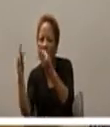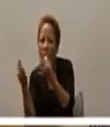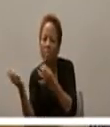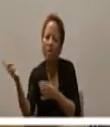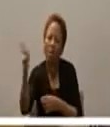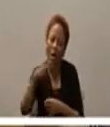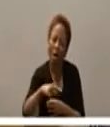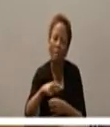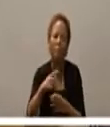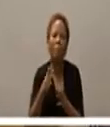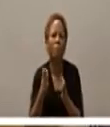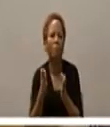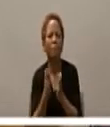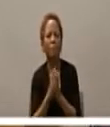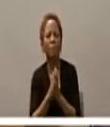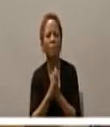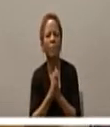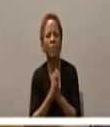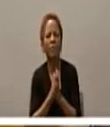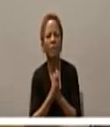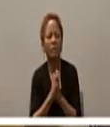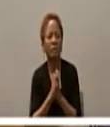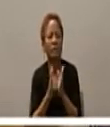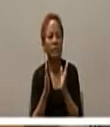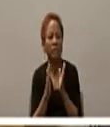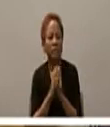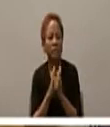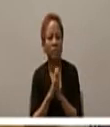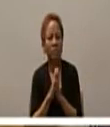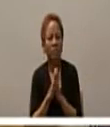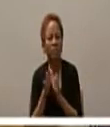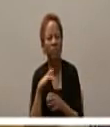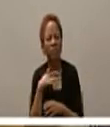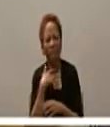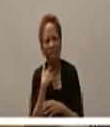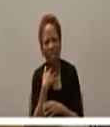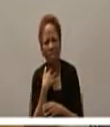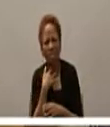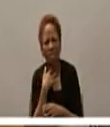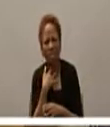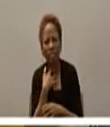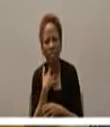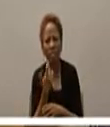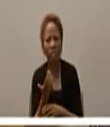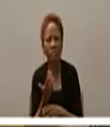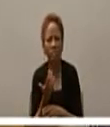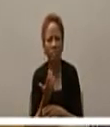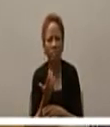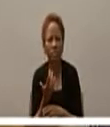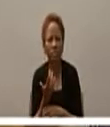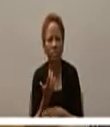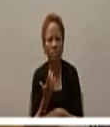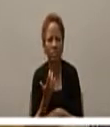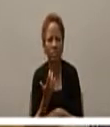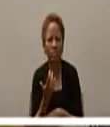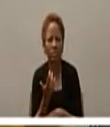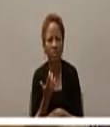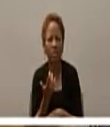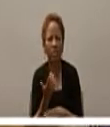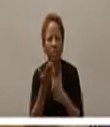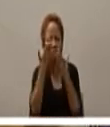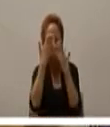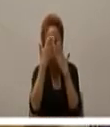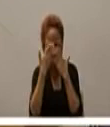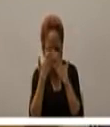together and again just the feelings the the sorrow